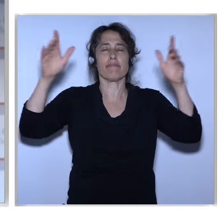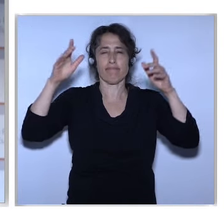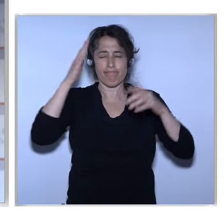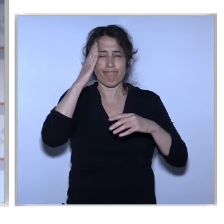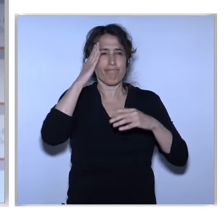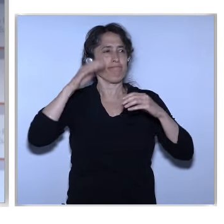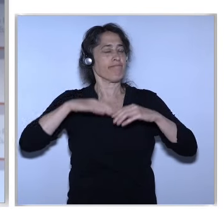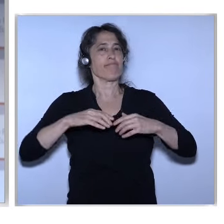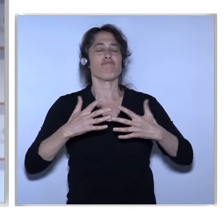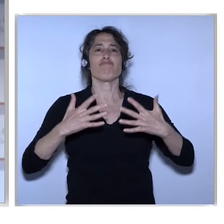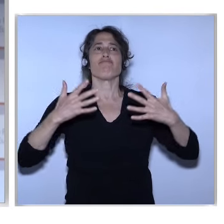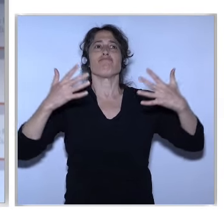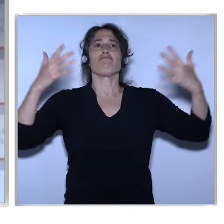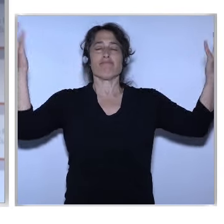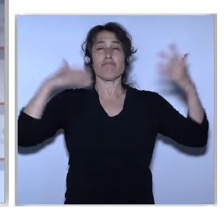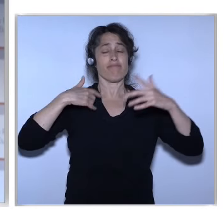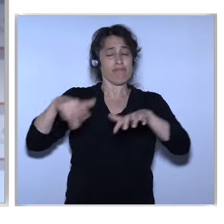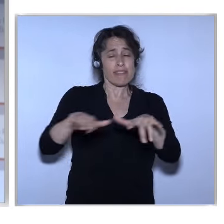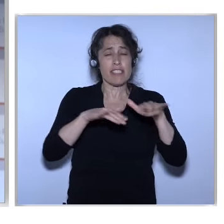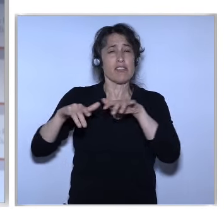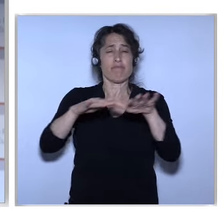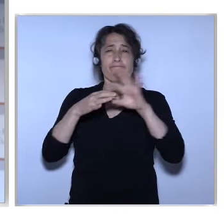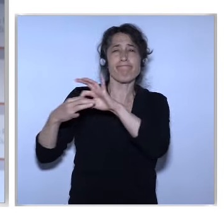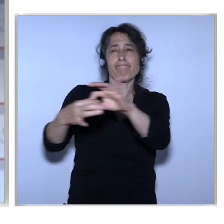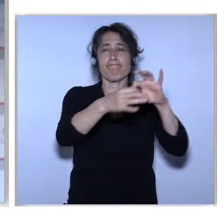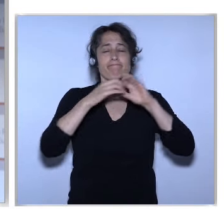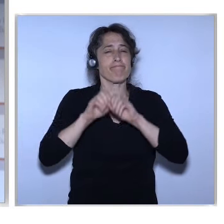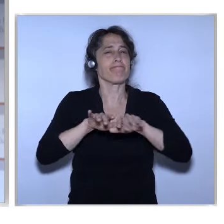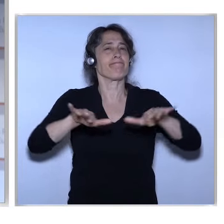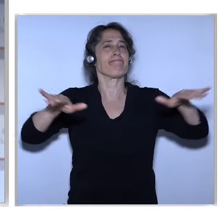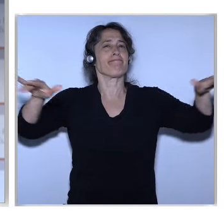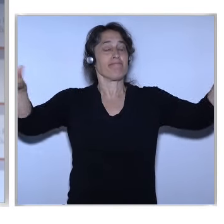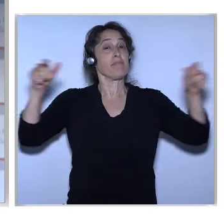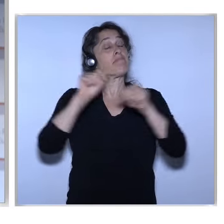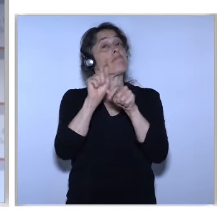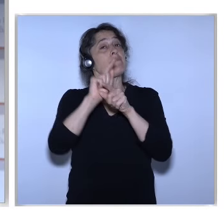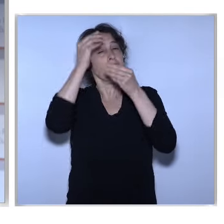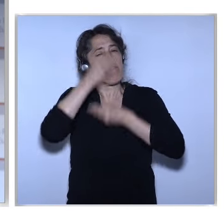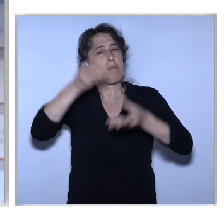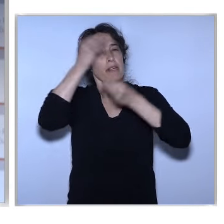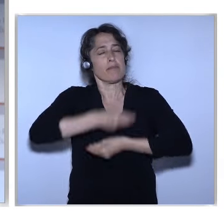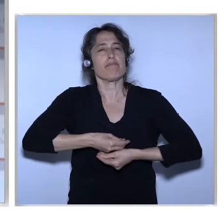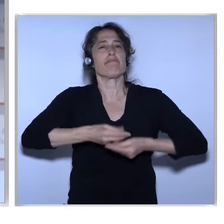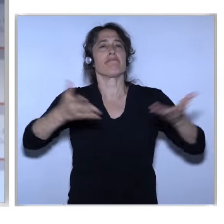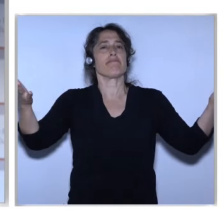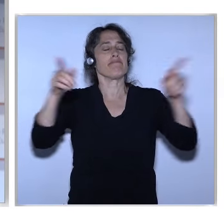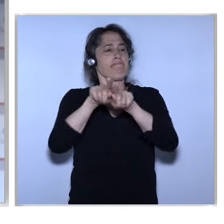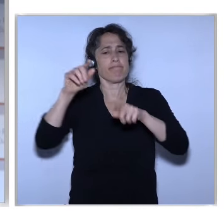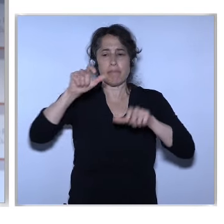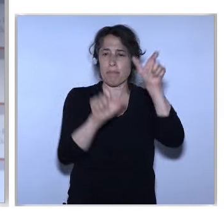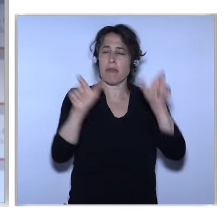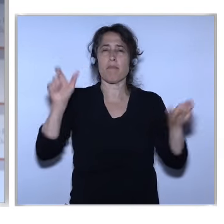keeps and safeguards knowledge and information It is a symbol of information and knowledge society